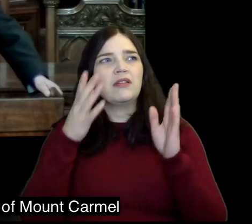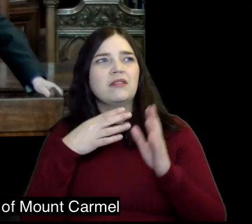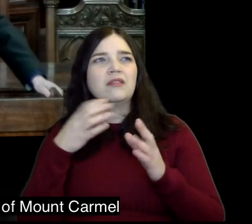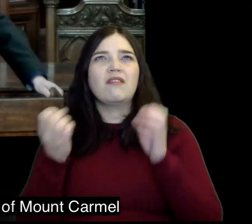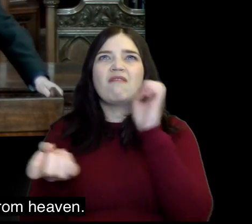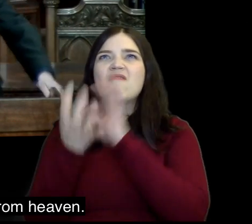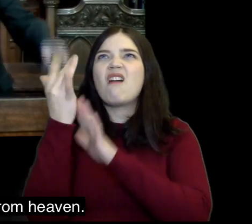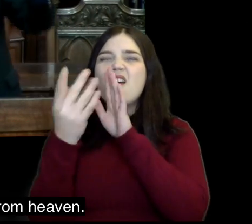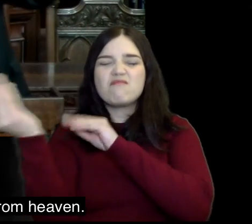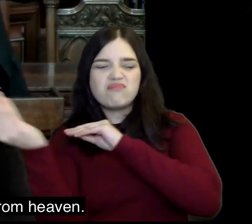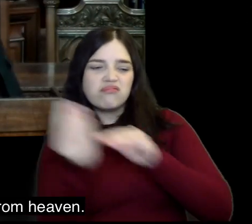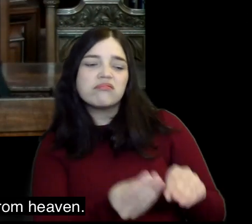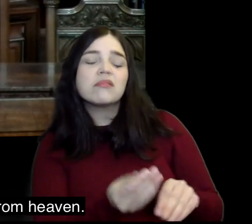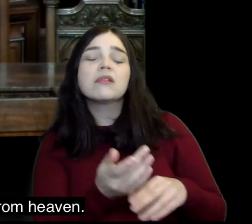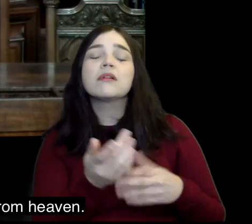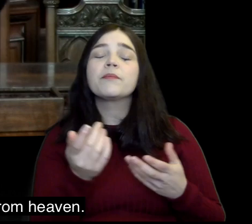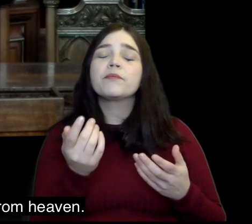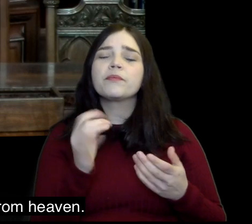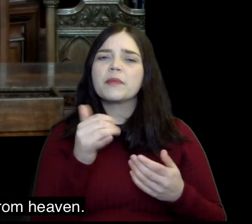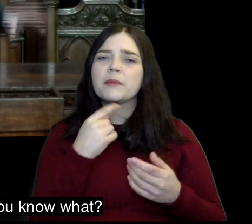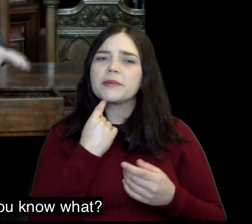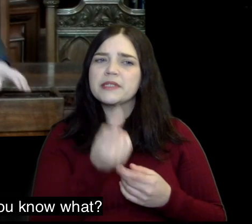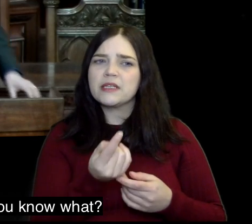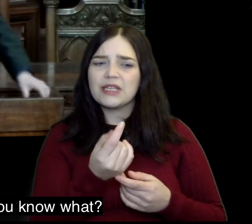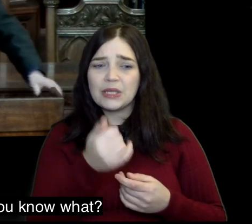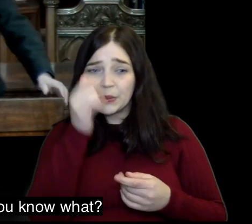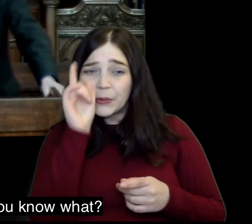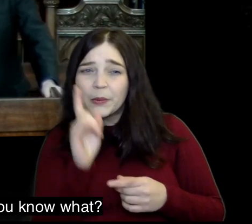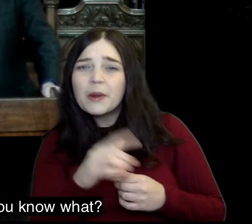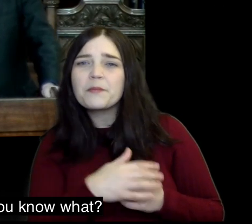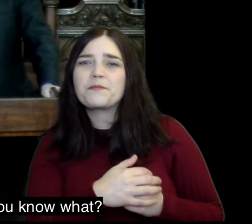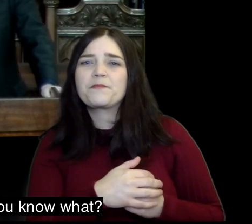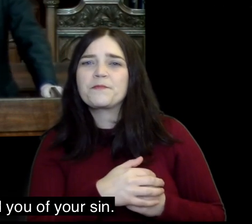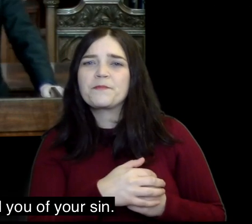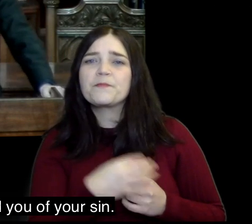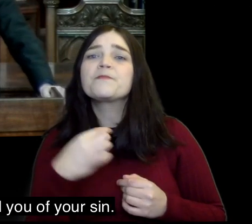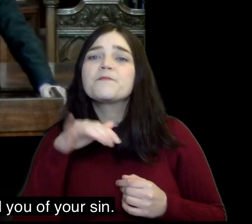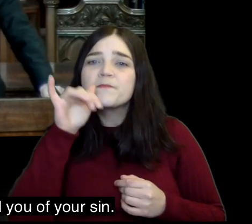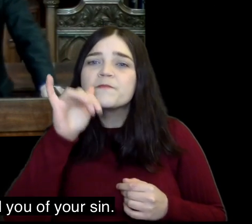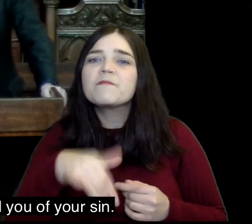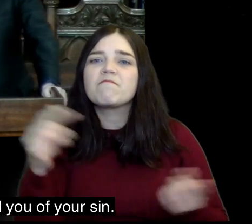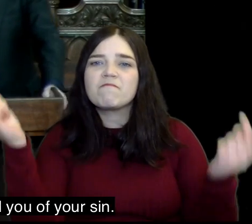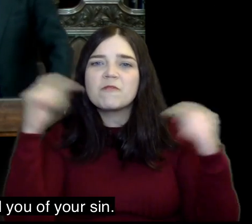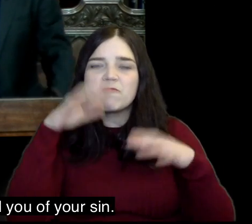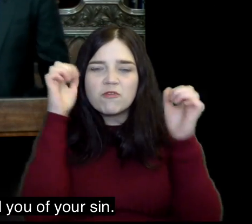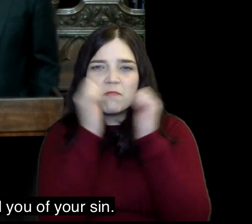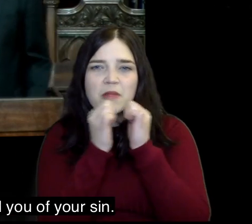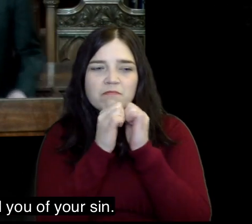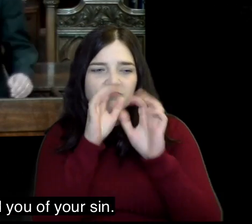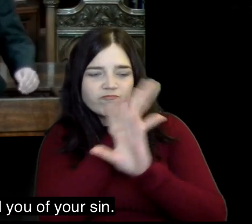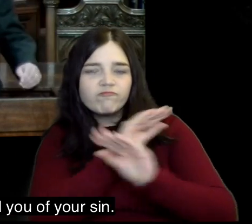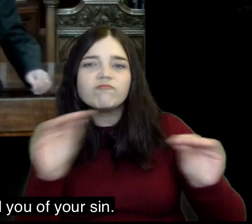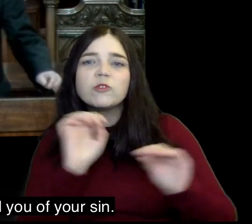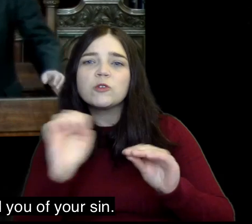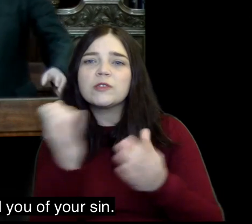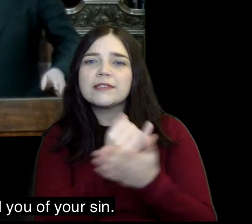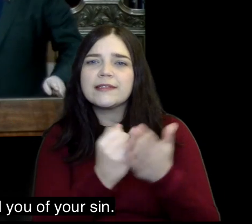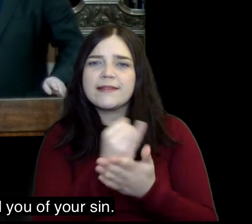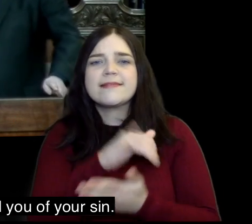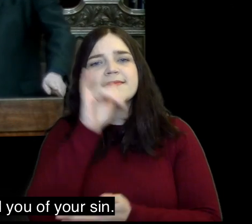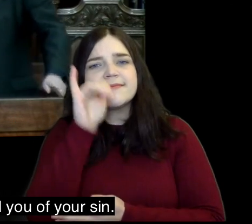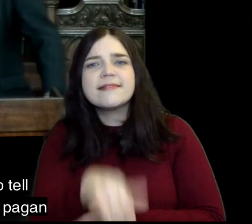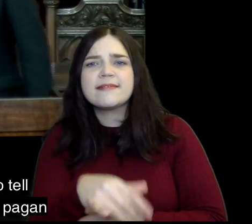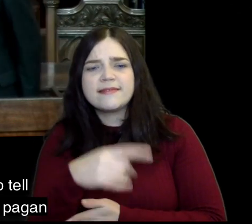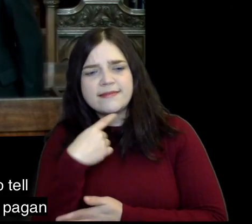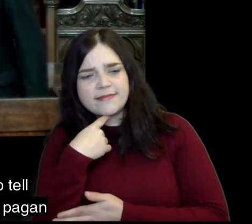chapter 19 where he stands up on top of Mount Carmel and brings fire down from heaven he might might have said well you know what yes